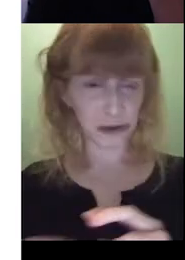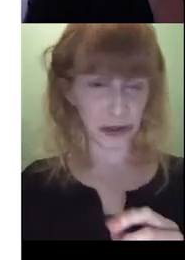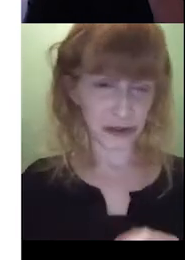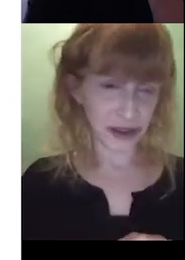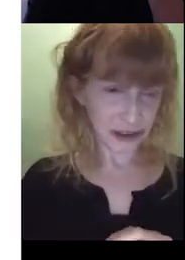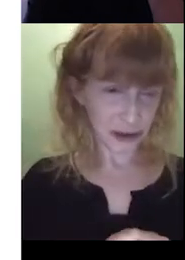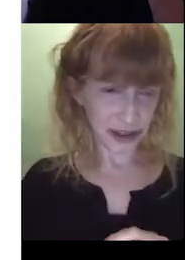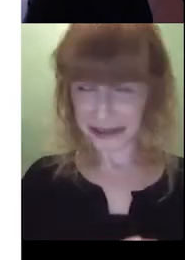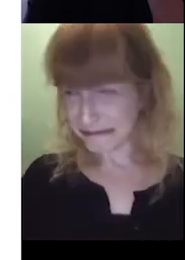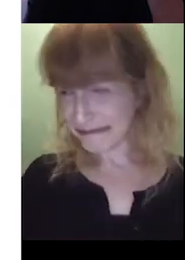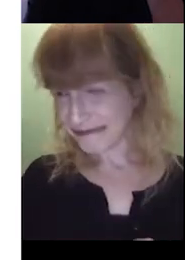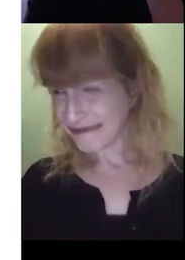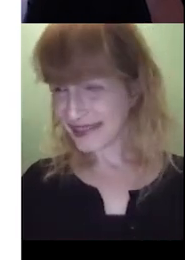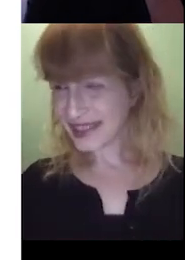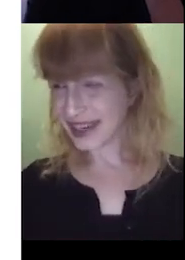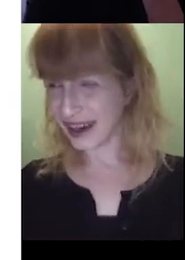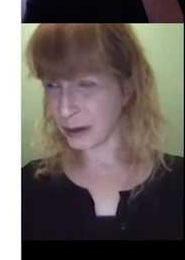I know I'm not doing the vowels correctly.